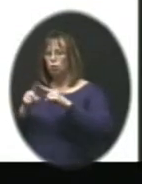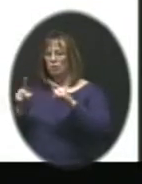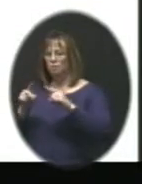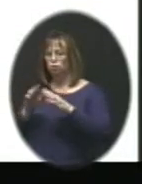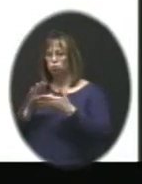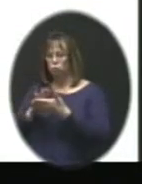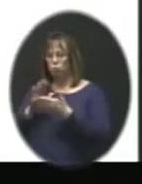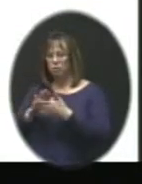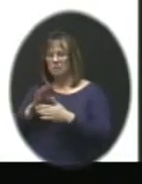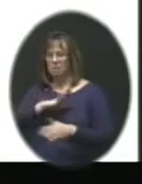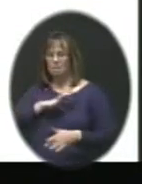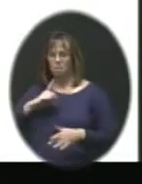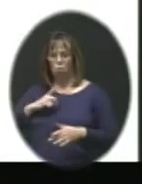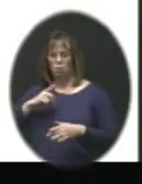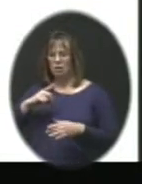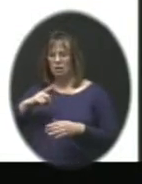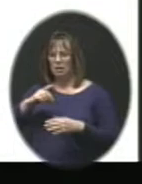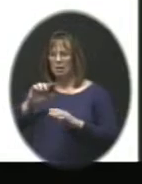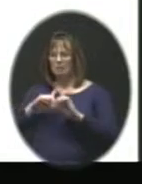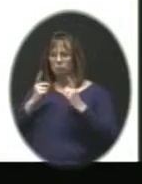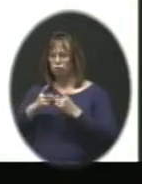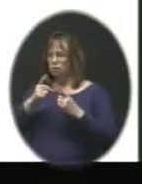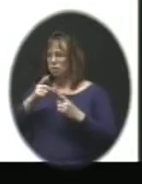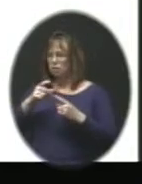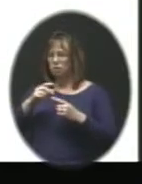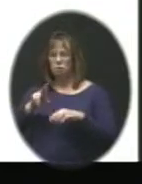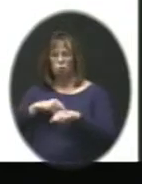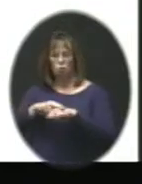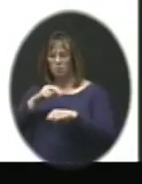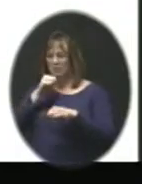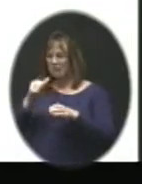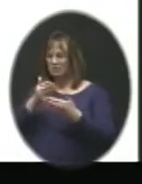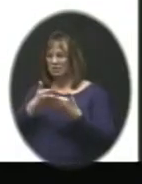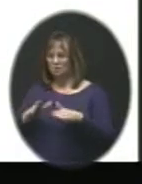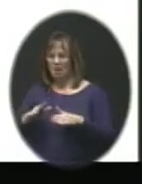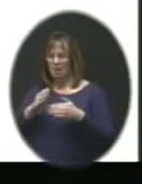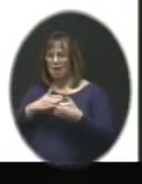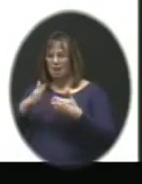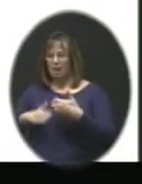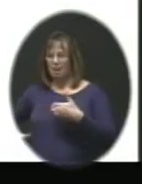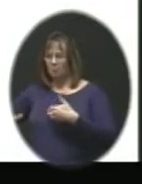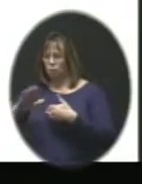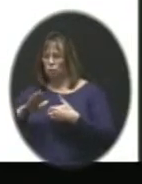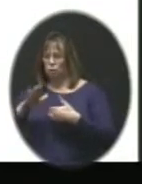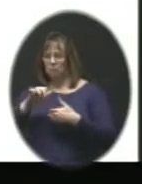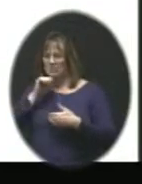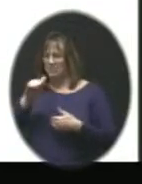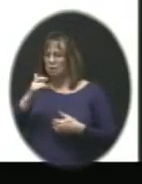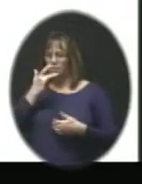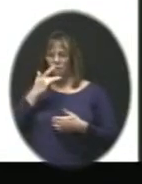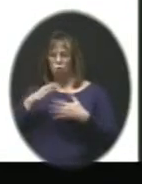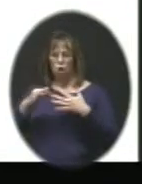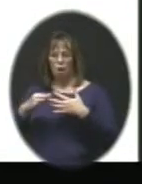and this district has not chosen to split neighborhoods when it's set up boundaries, has not been a preferred option for splitting up neighborhoods.